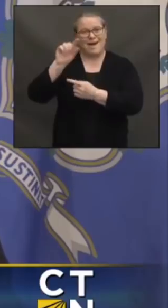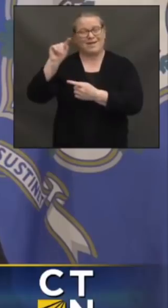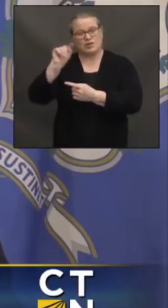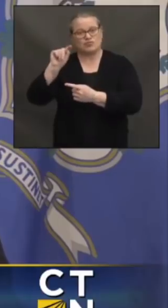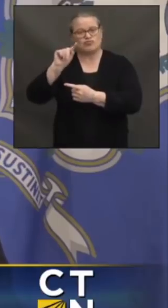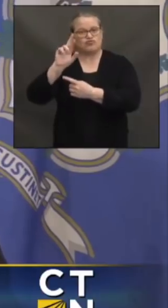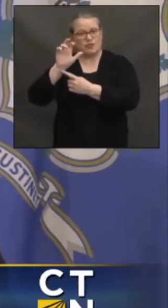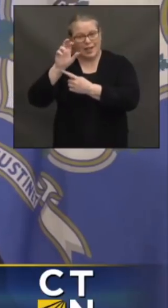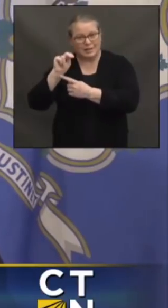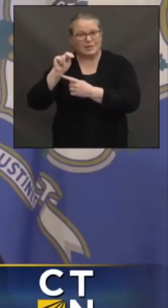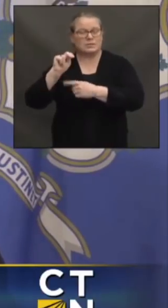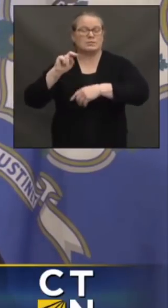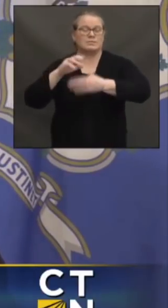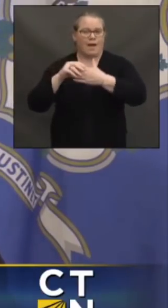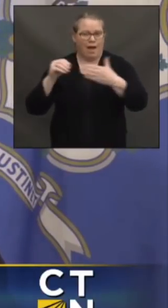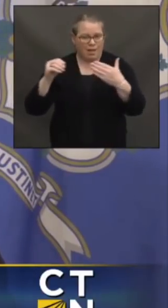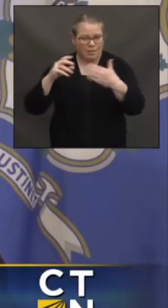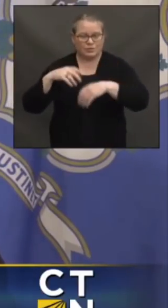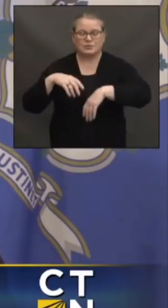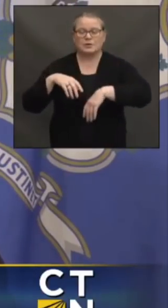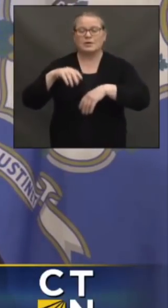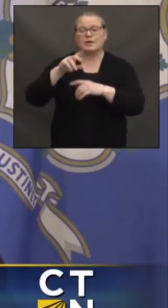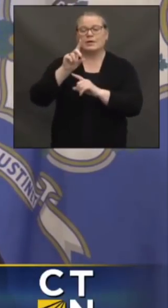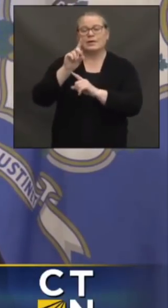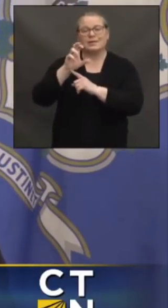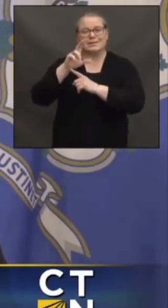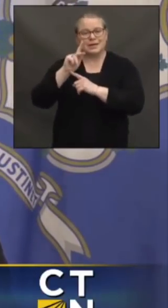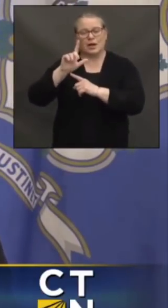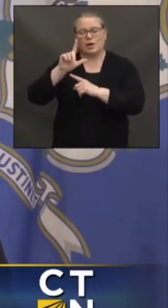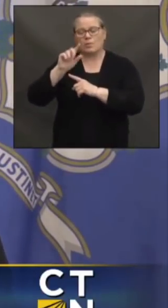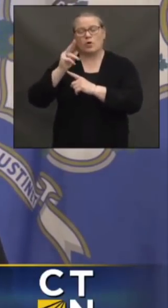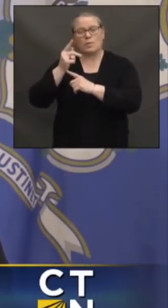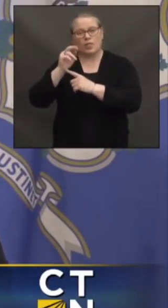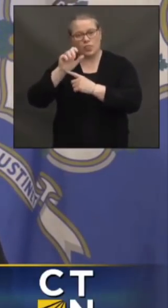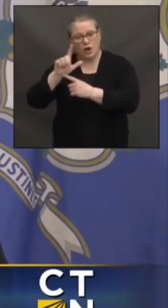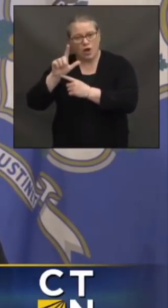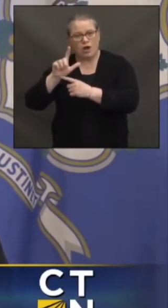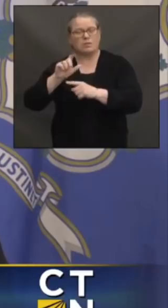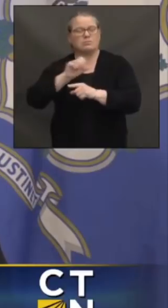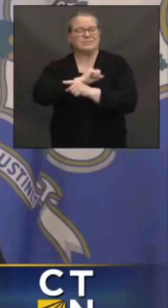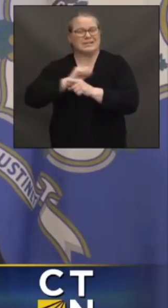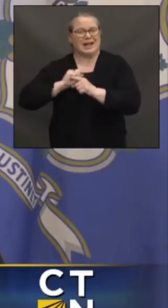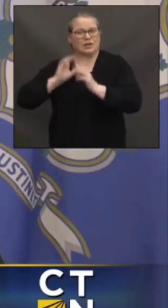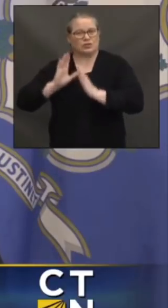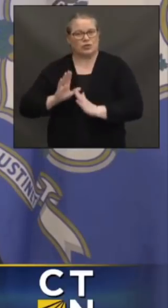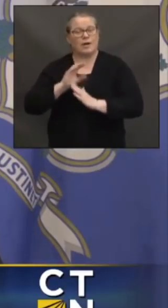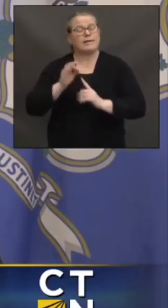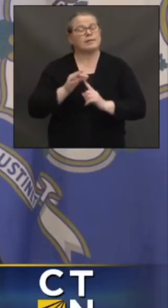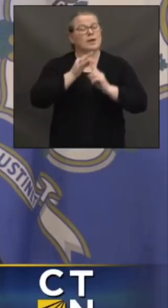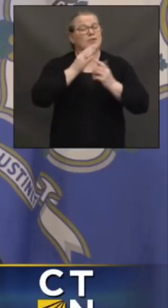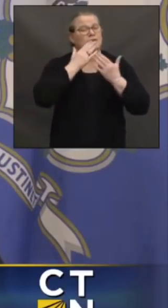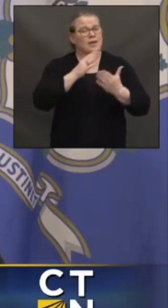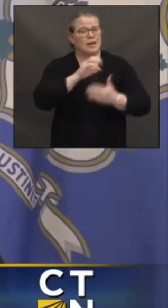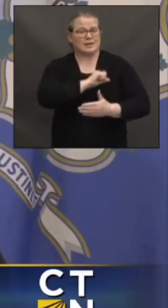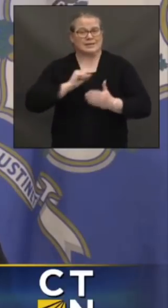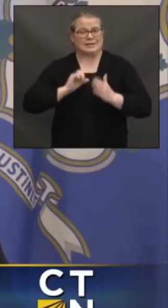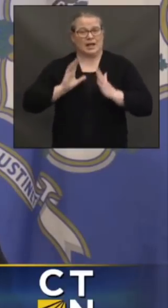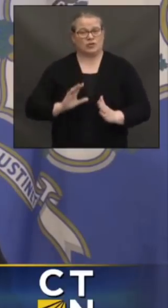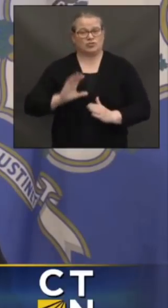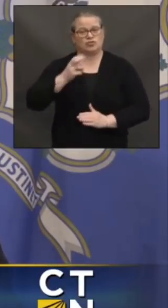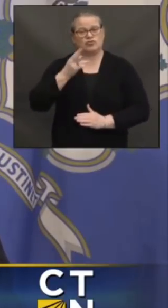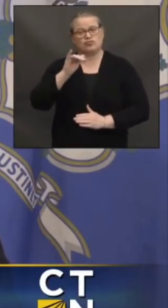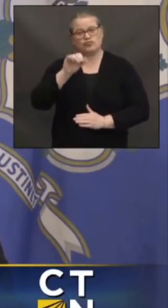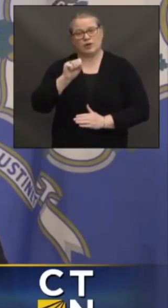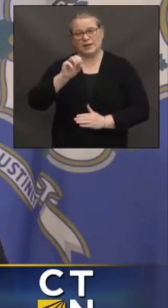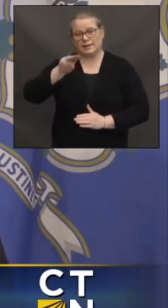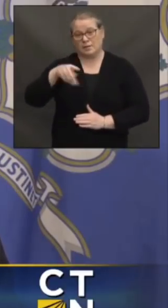Blumenthal, our amazing congressional delegation, and special thanks to Senator Chris Murphy, who worked hard to make sure that